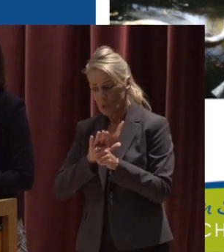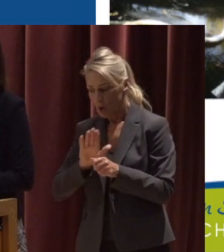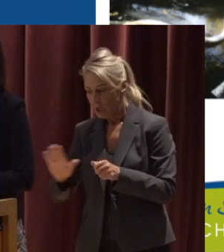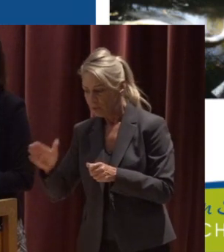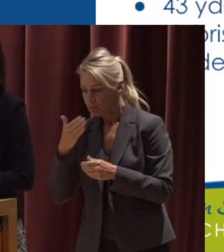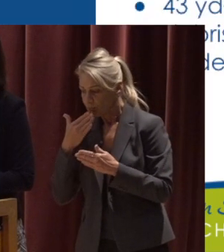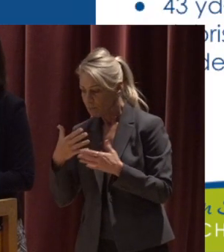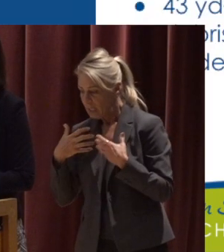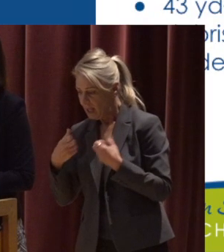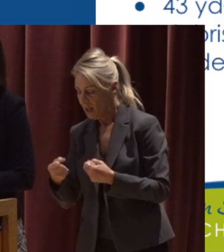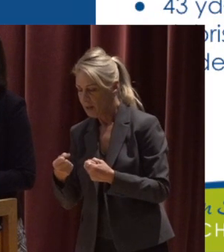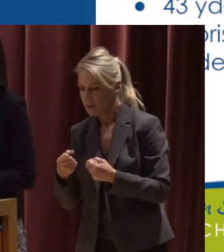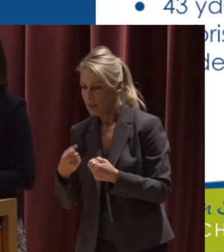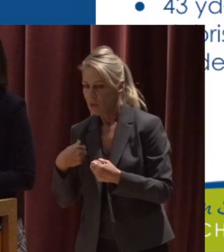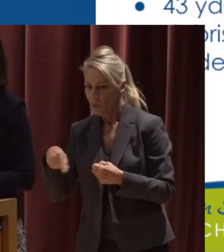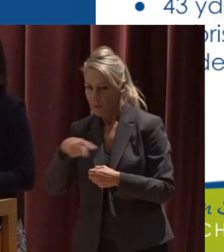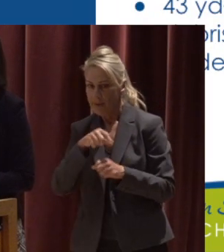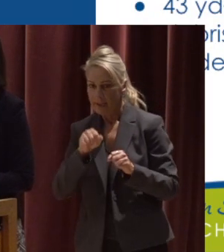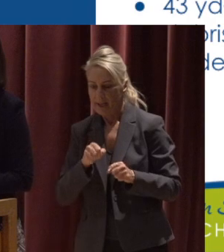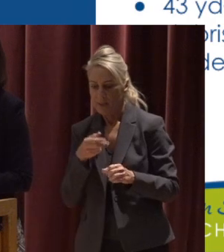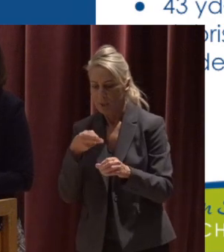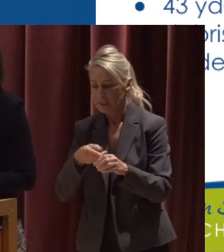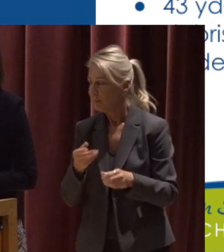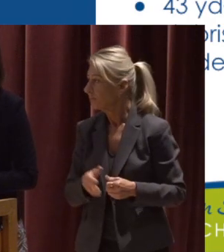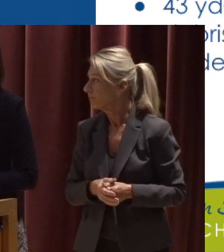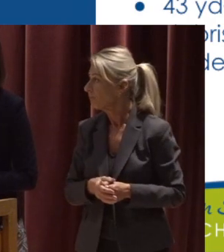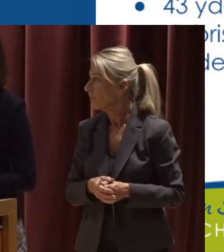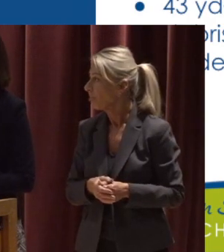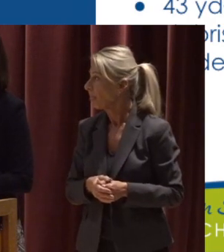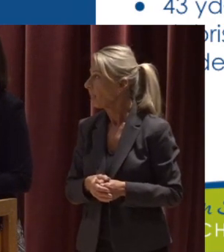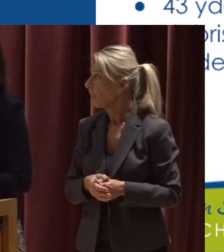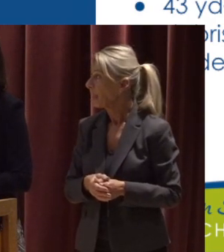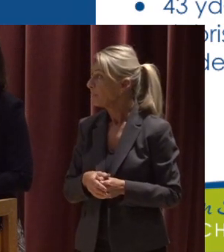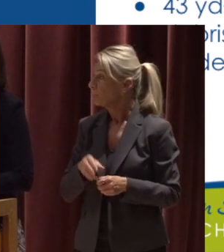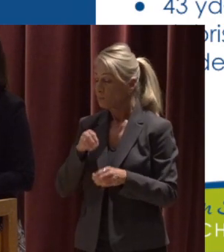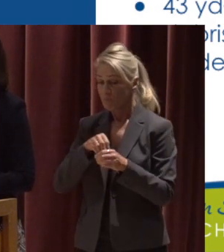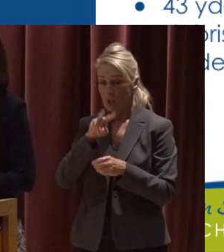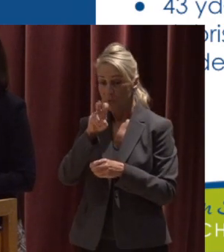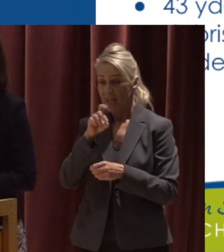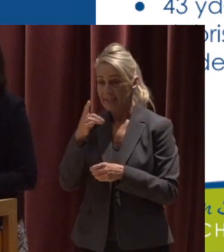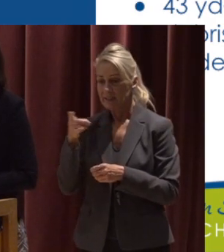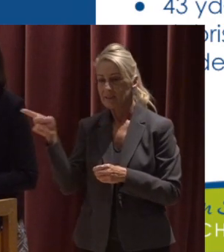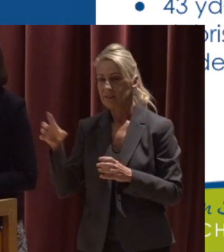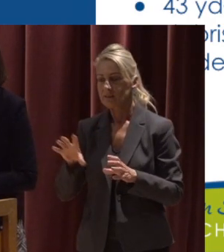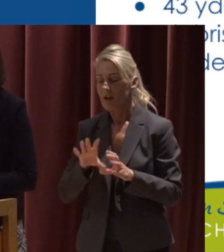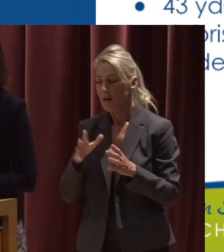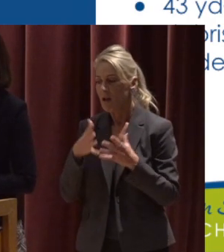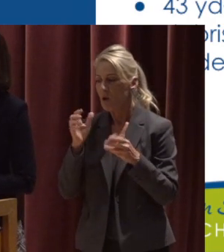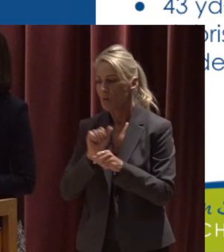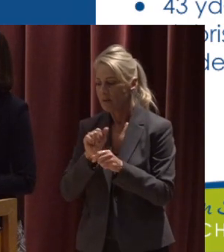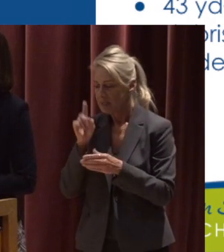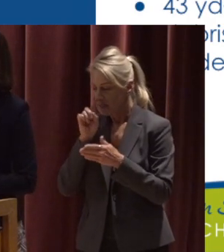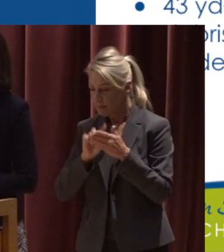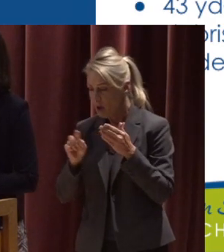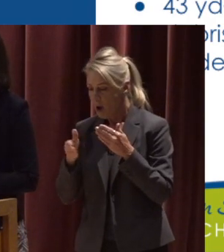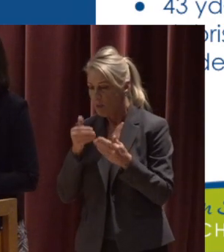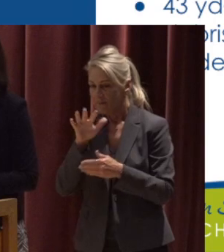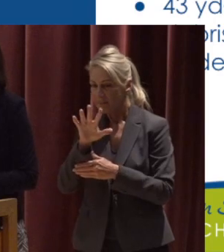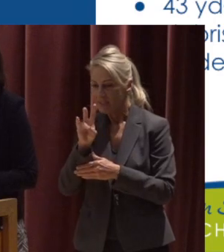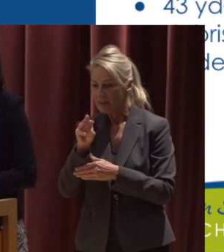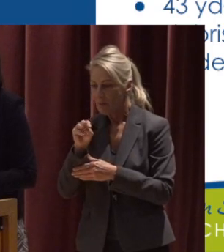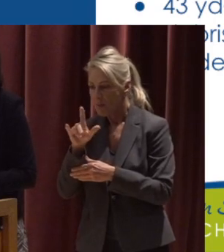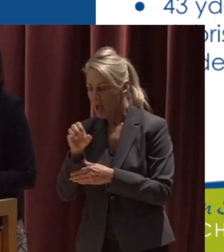all do Now the stream crew in 2018 has done a ton of work They've inspected almost 57 miles of creek